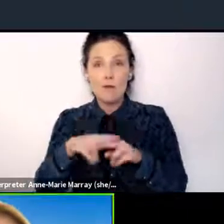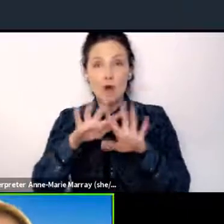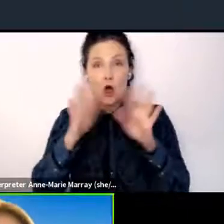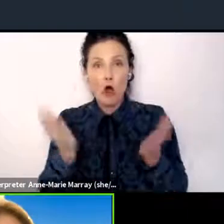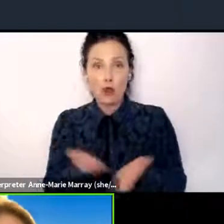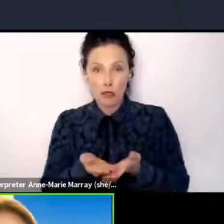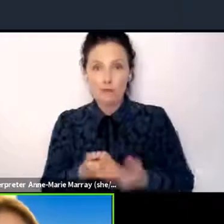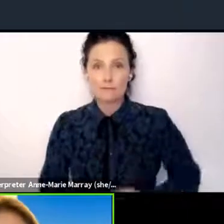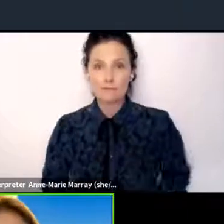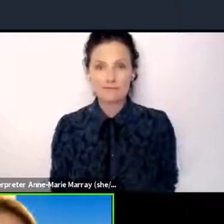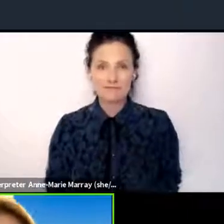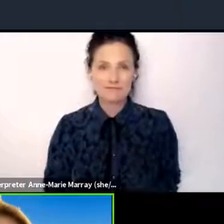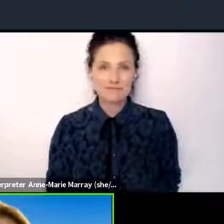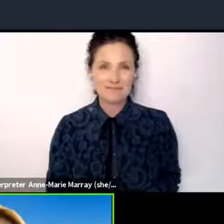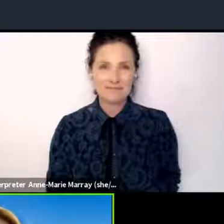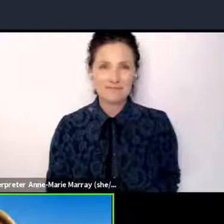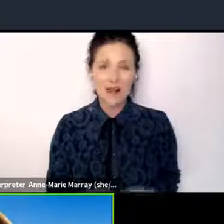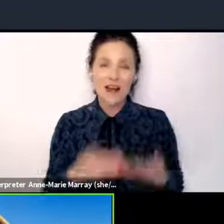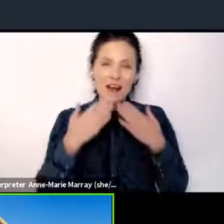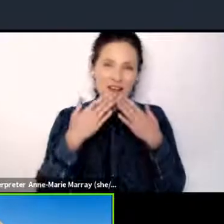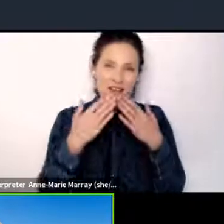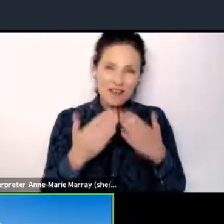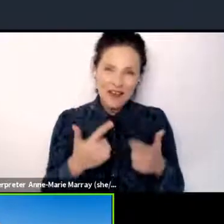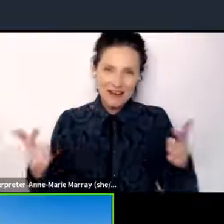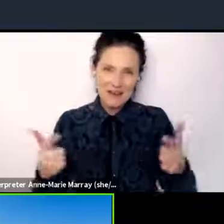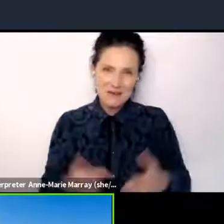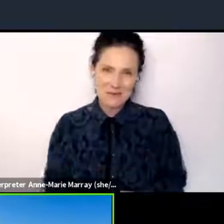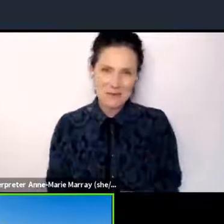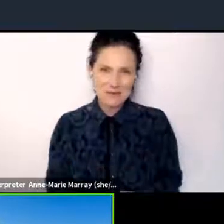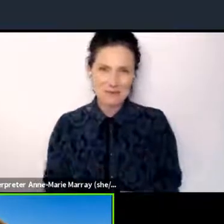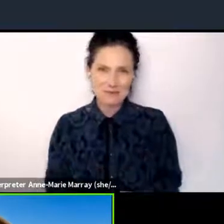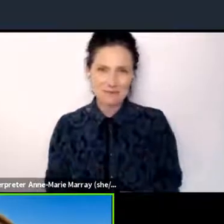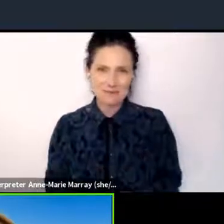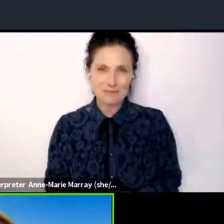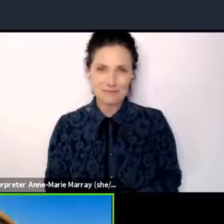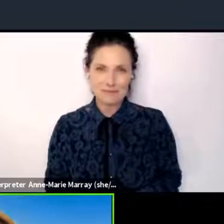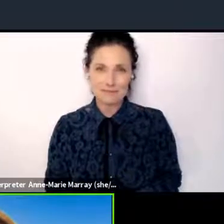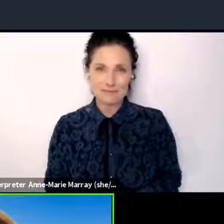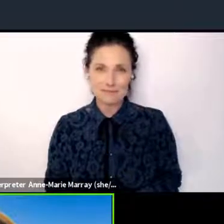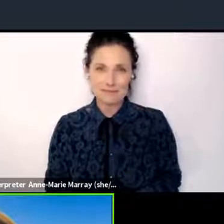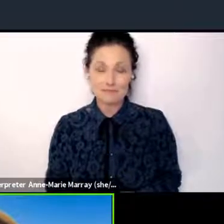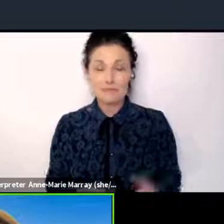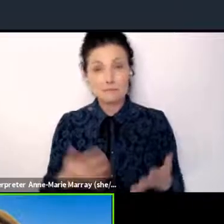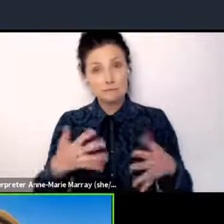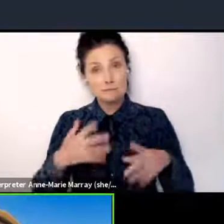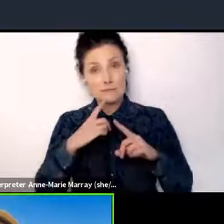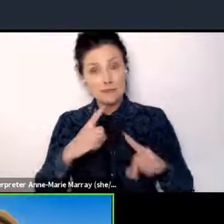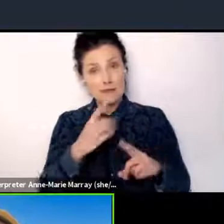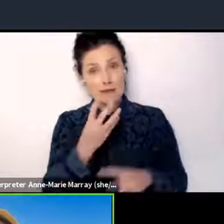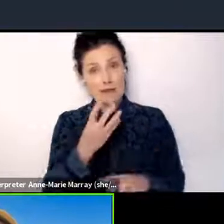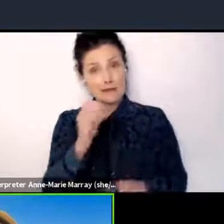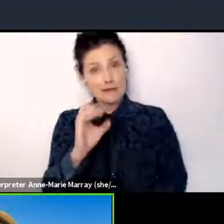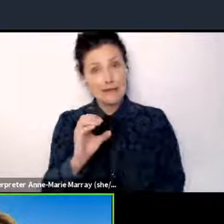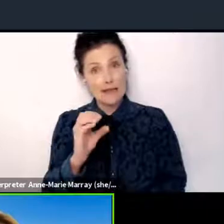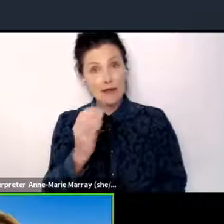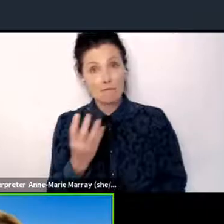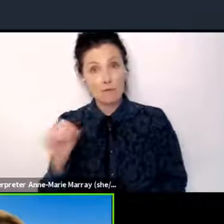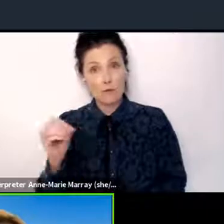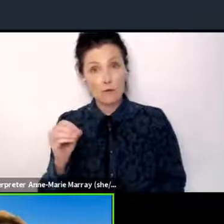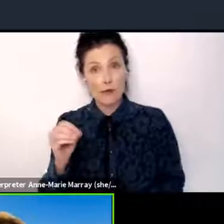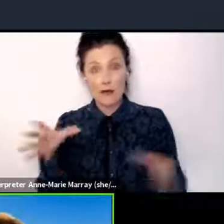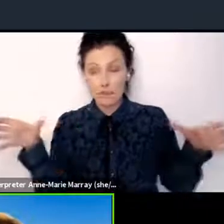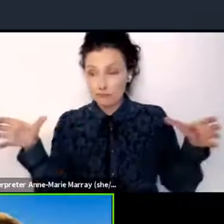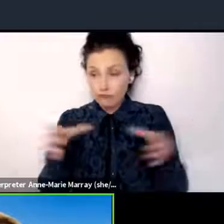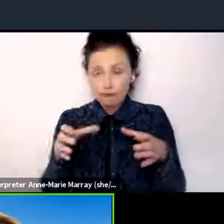Thank you very much. And thank you for for having me here. As you mentioned, C40 brings together 100 of the world's biggest